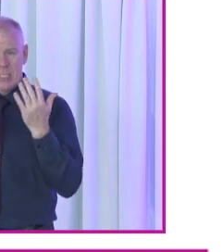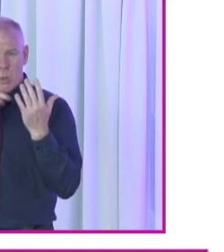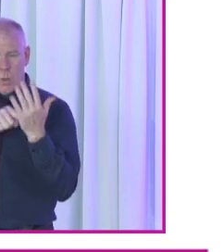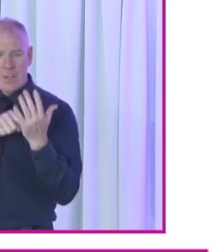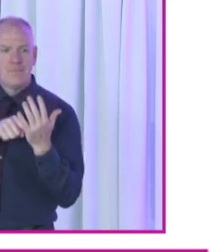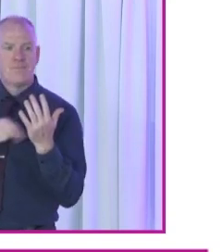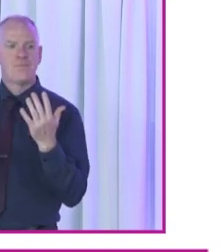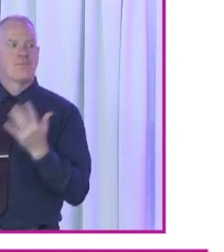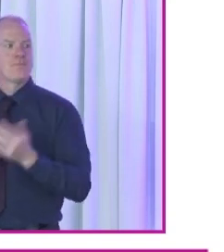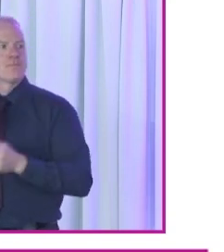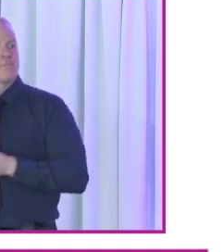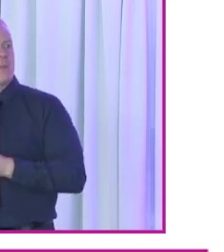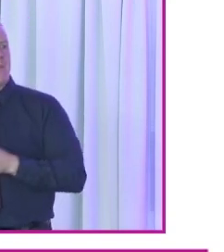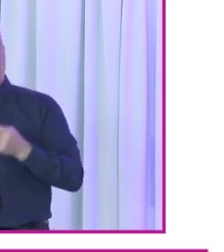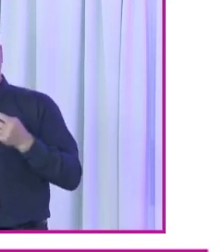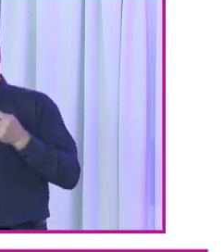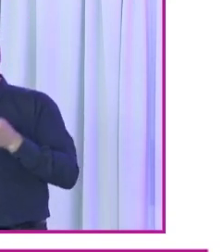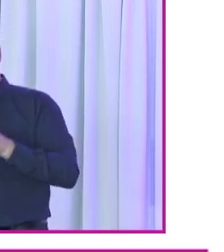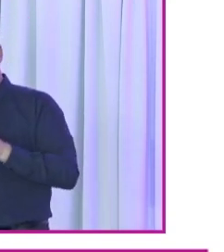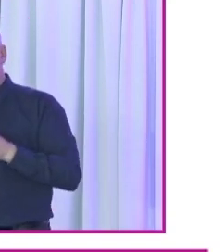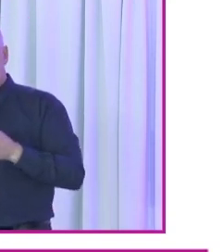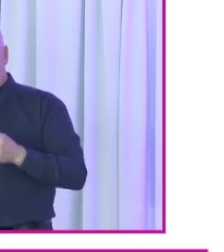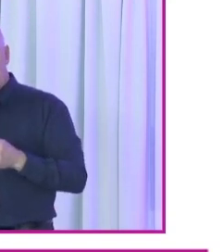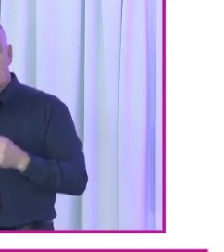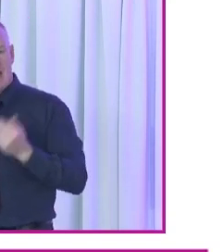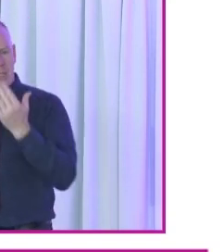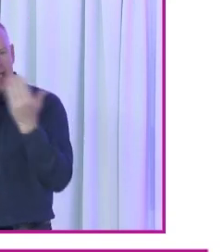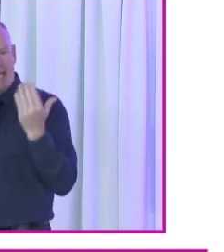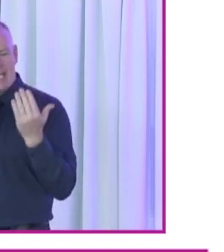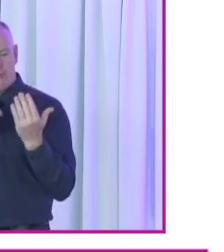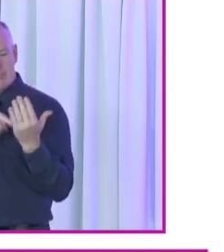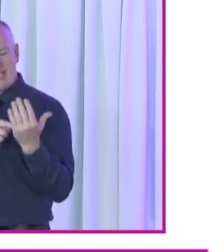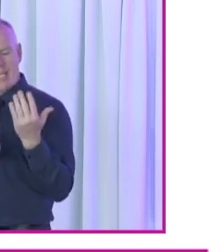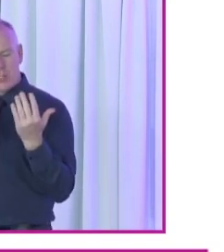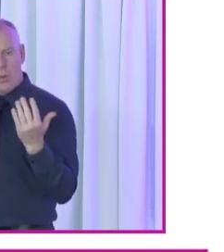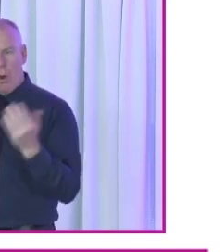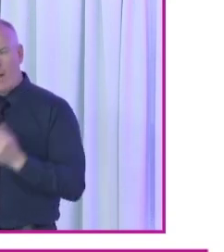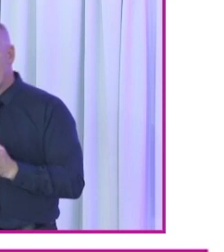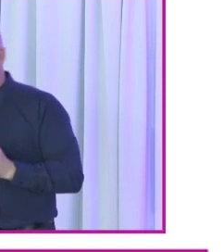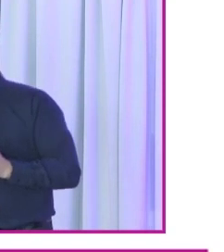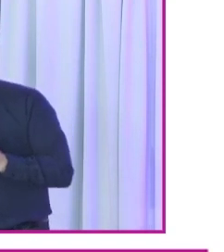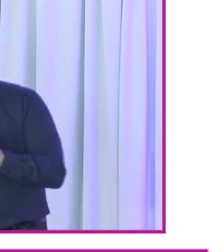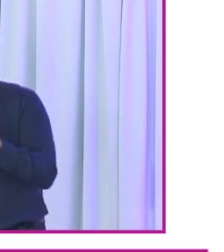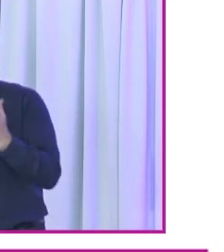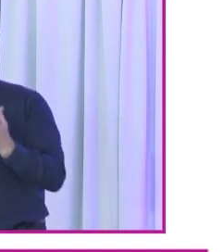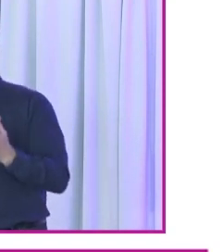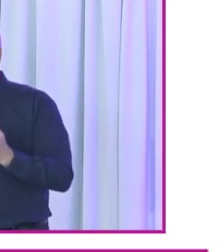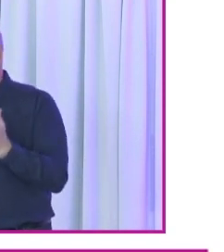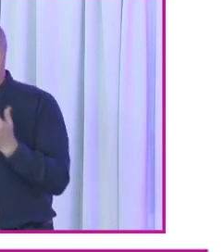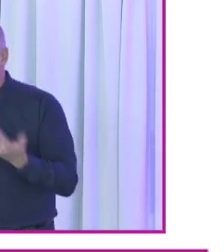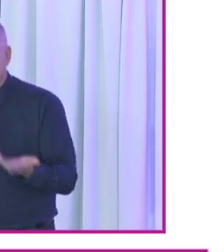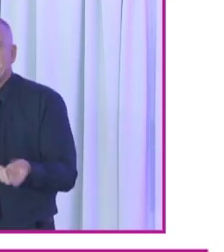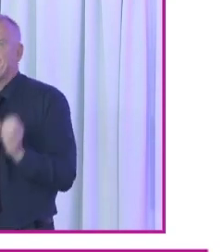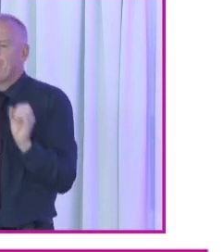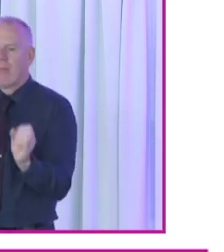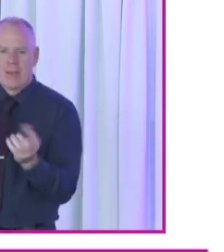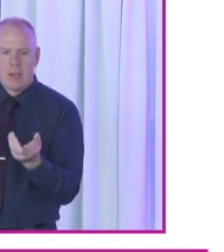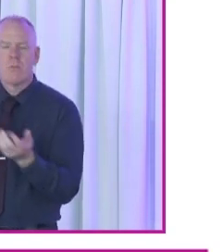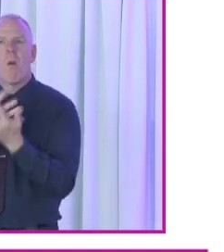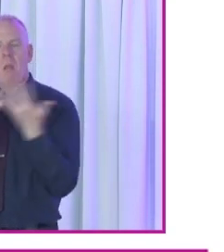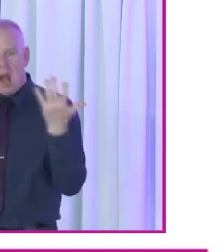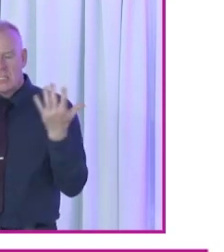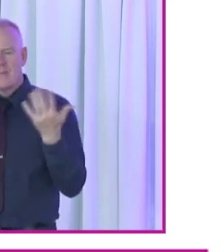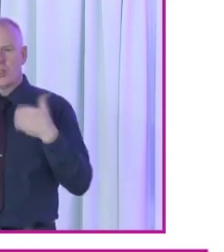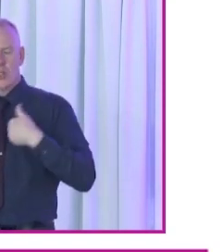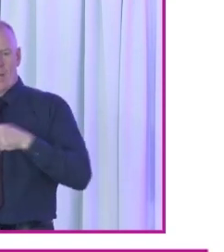people who perhaps, perhaps had intellectual disability, where there wasn't easy read versions. And so there was lots of